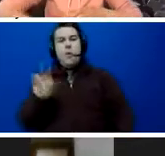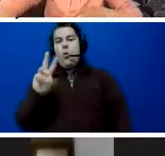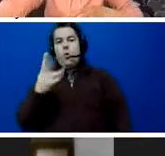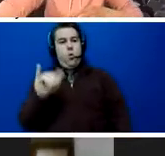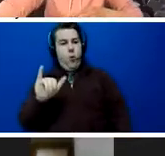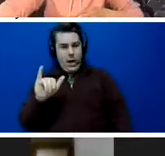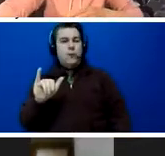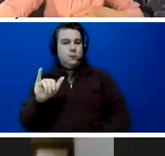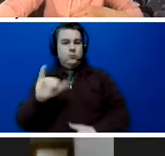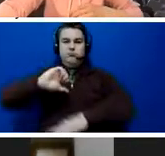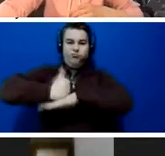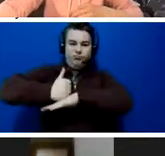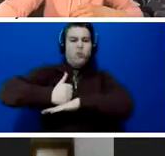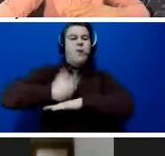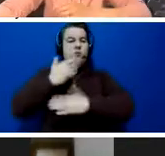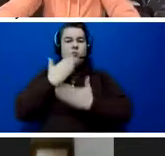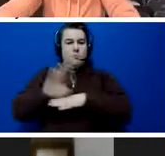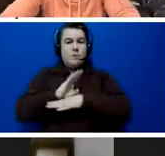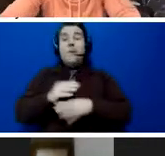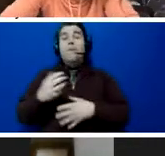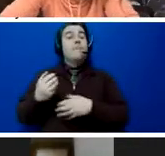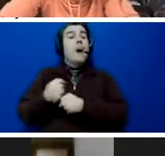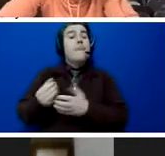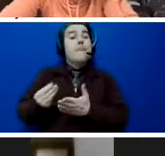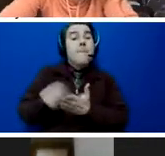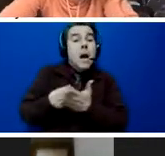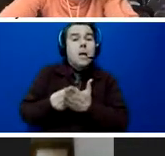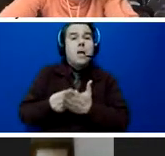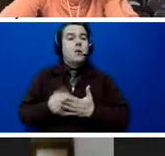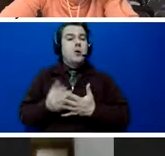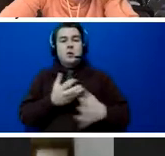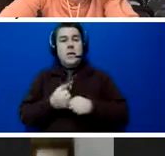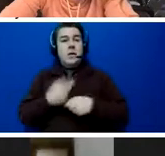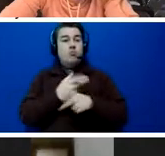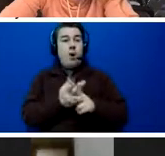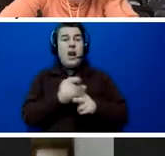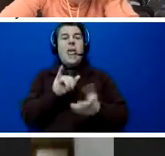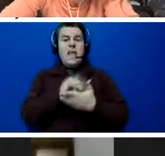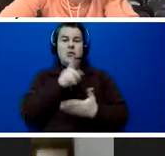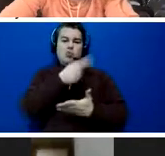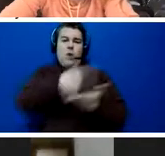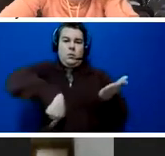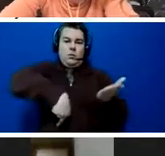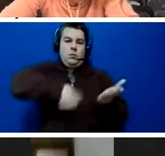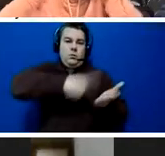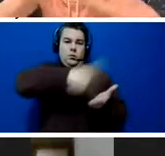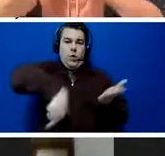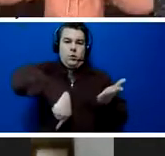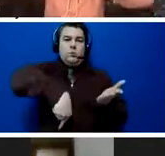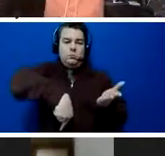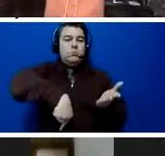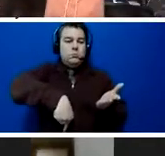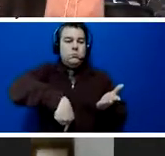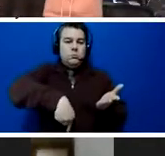money or taking products is a what, is a what, right? How